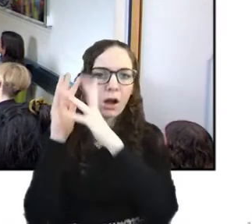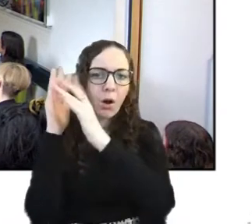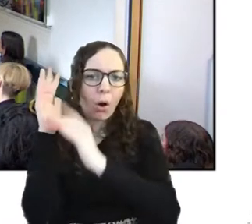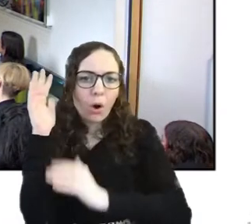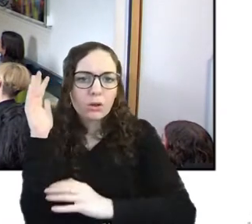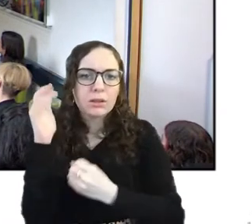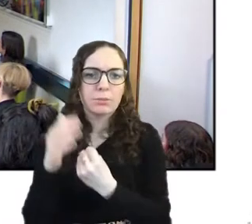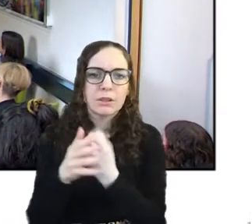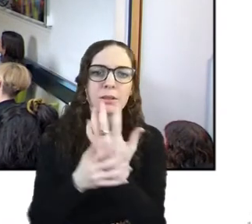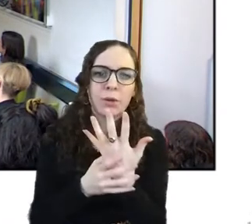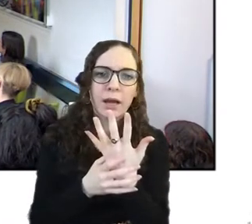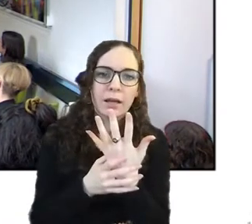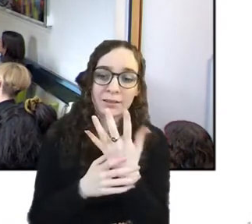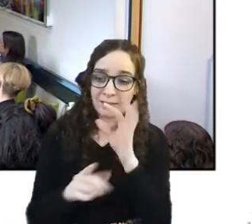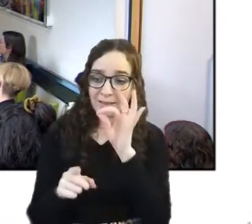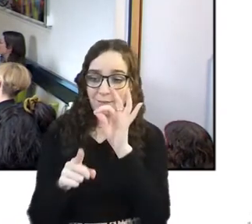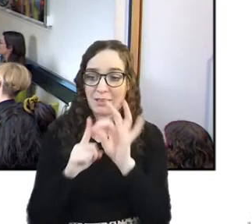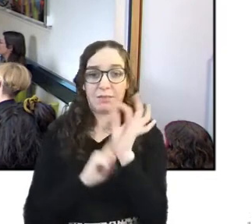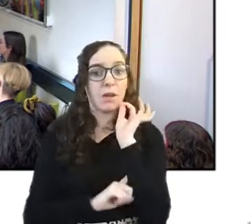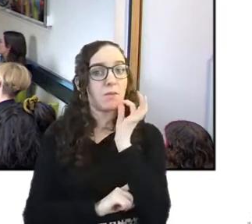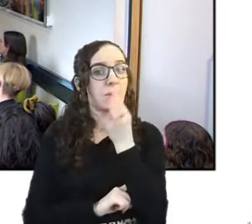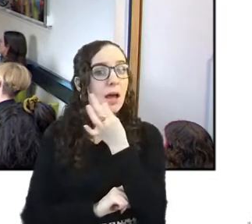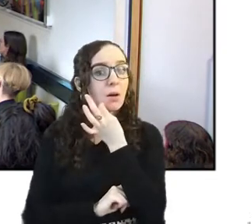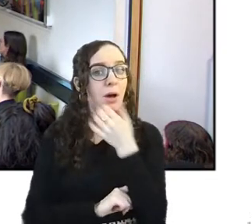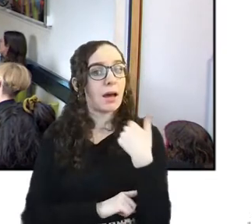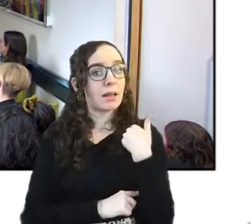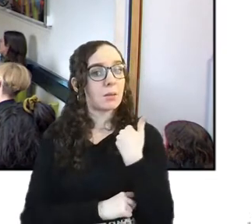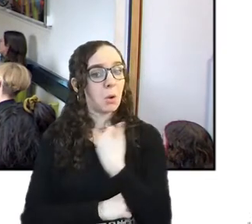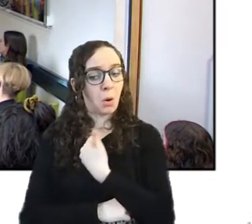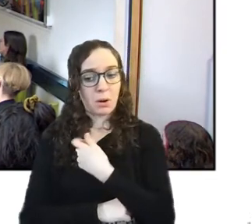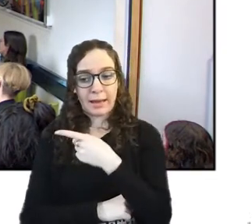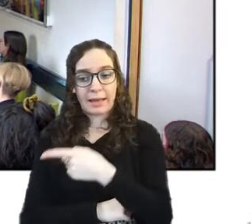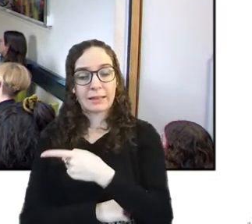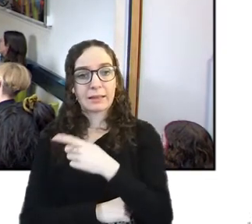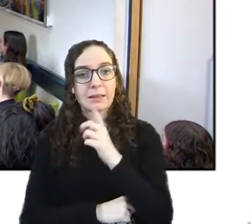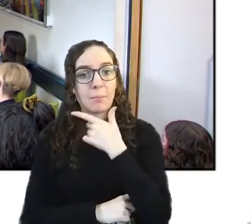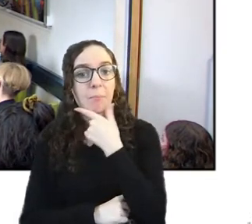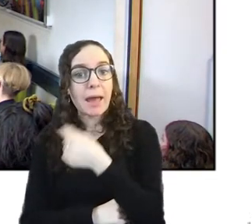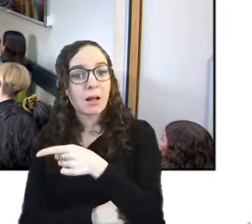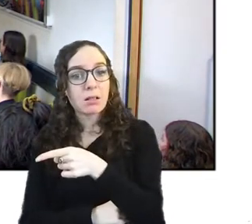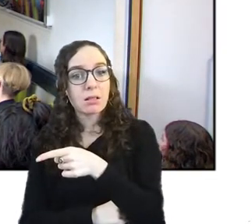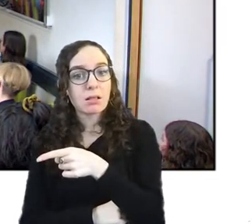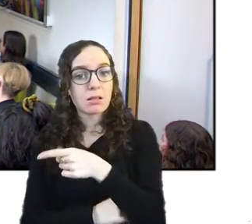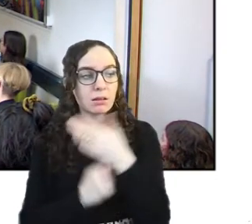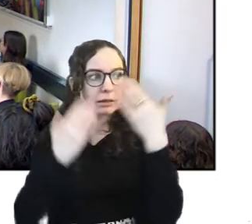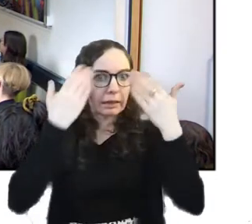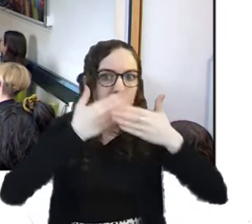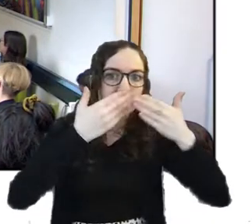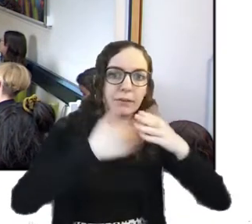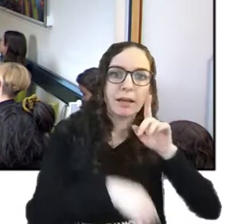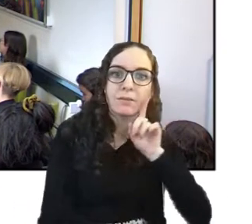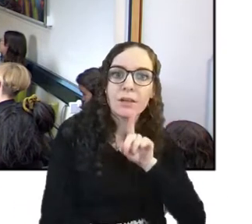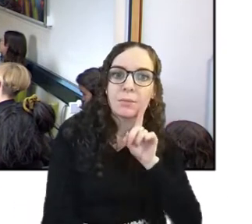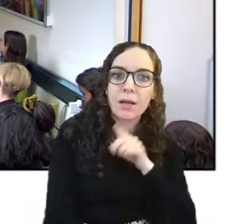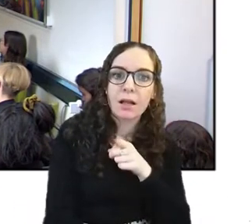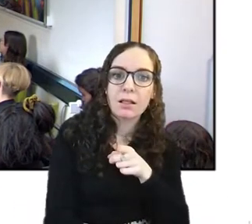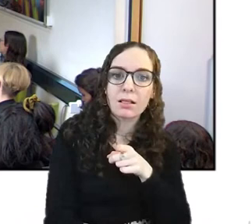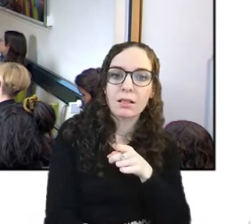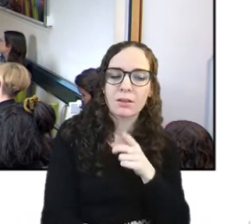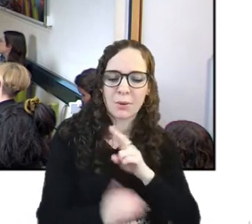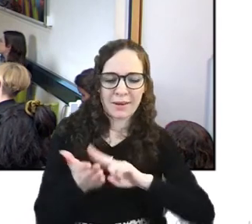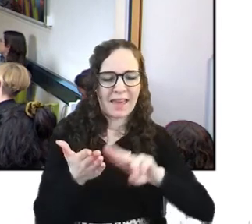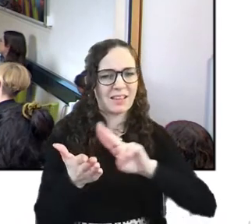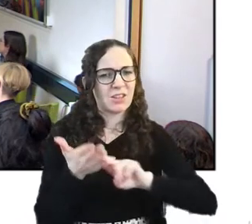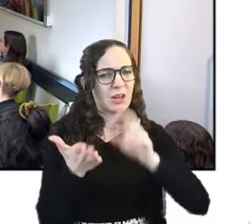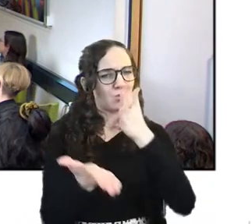flower that in the morning is male and the evening is female like there's nature is really queer um which i